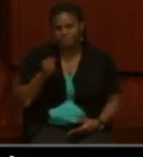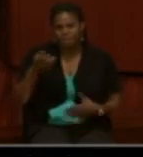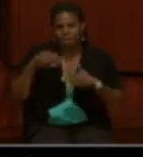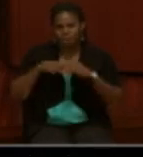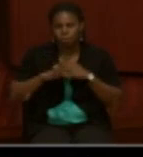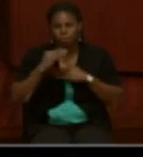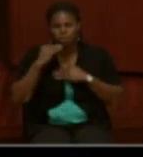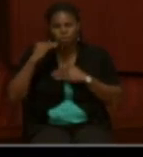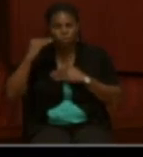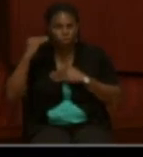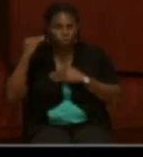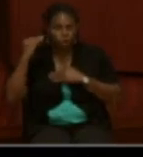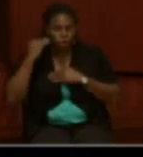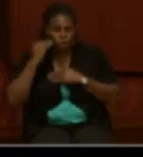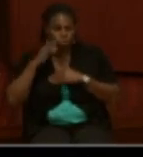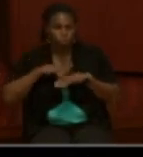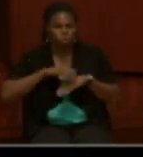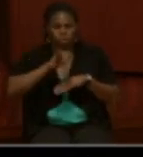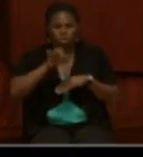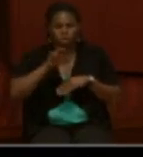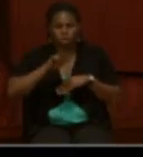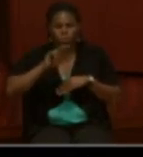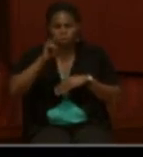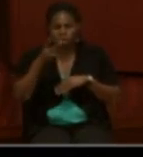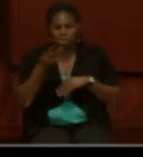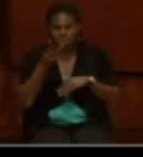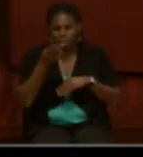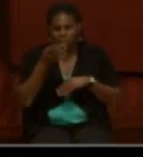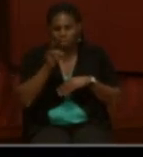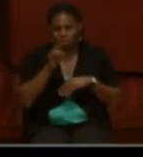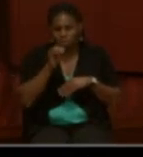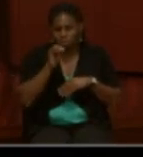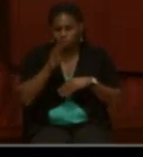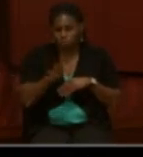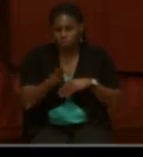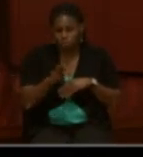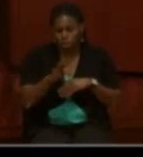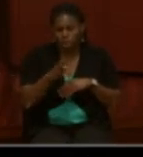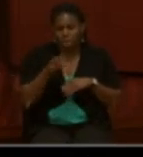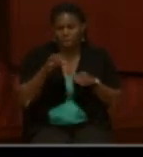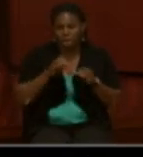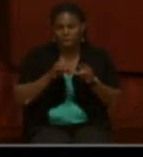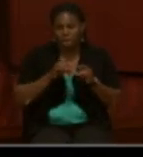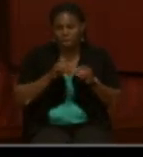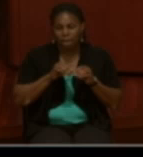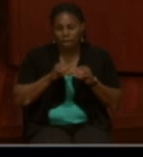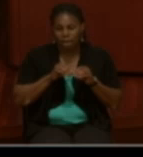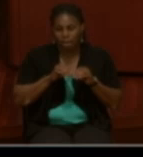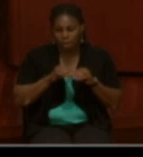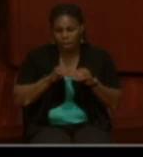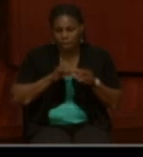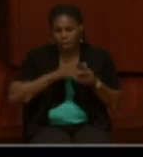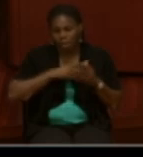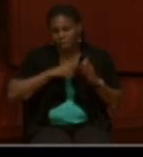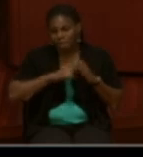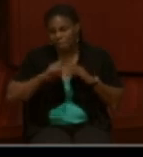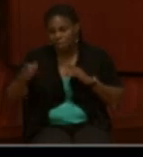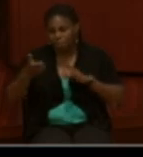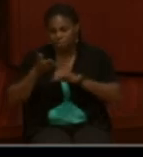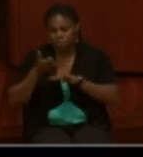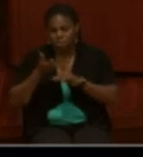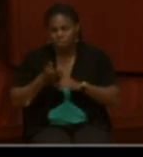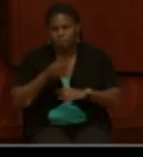home on January 2, 1904 and was discharged on his own request on July 5, 1912.